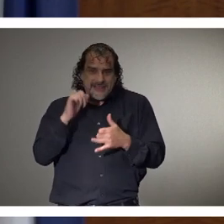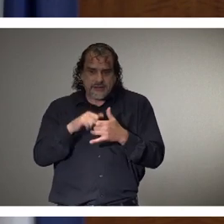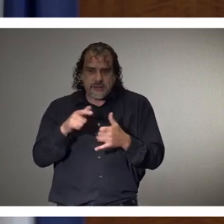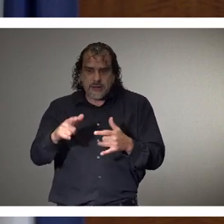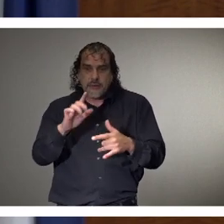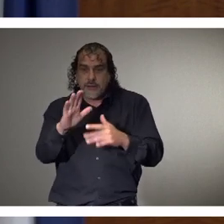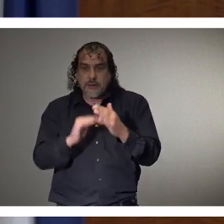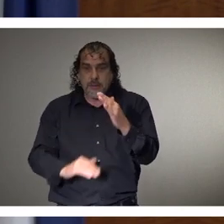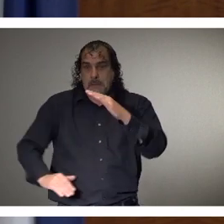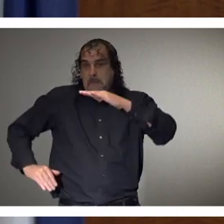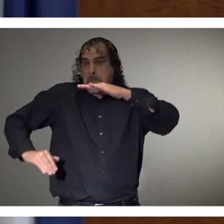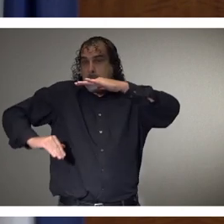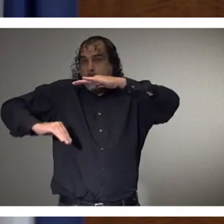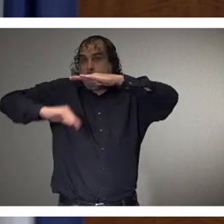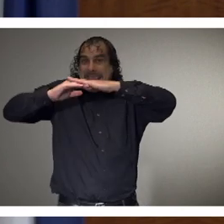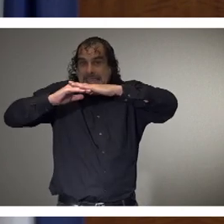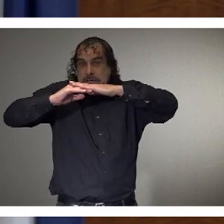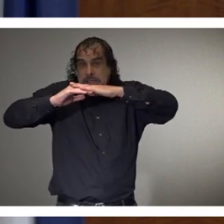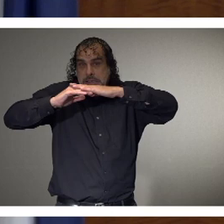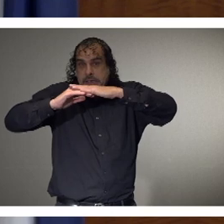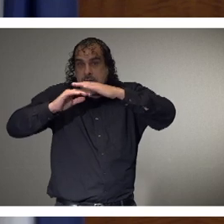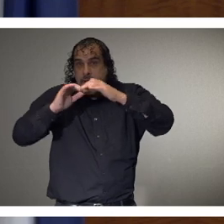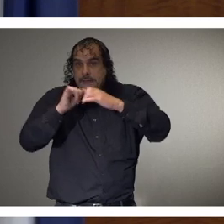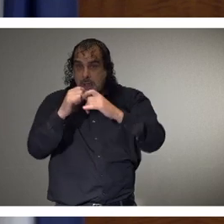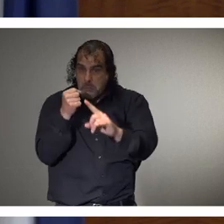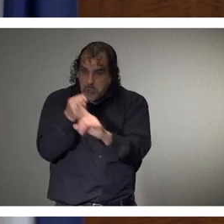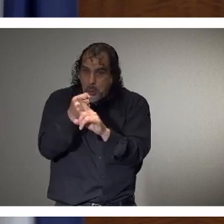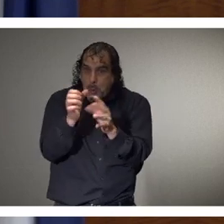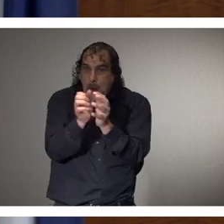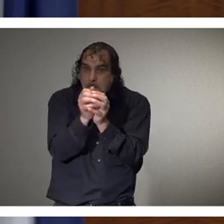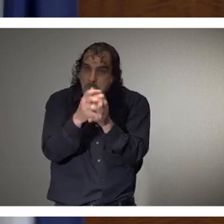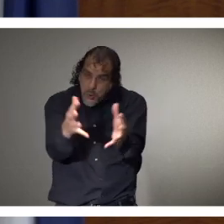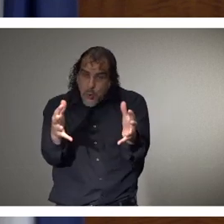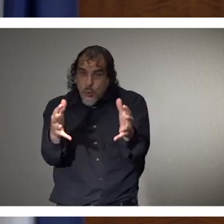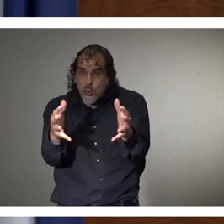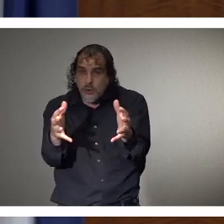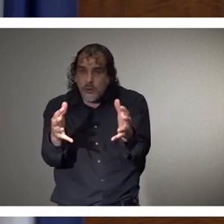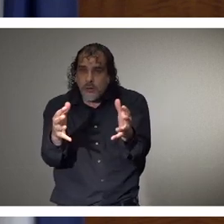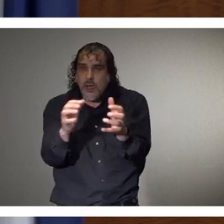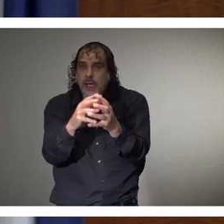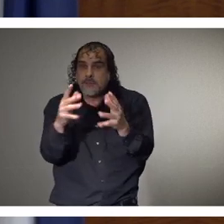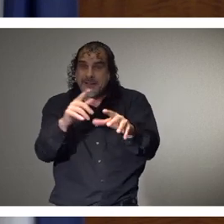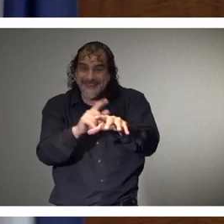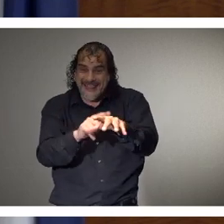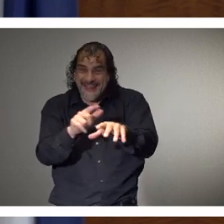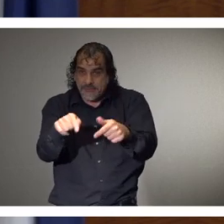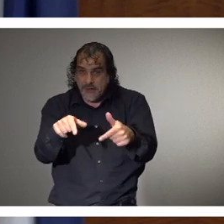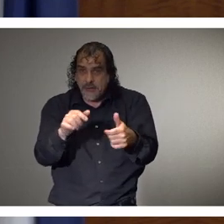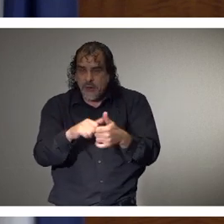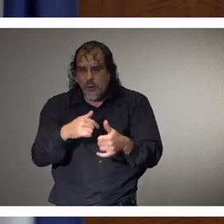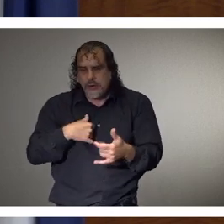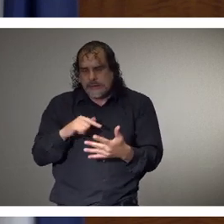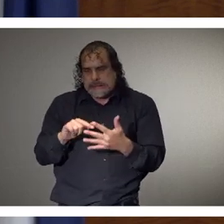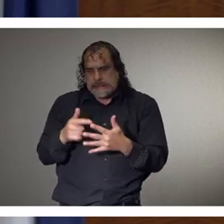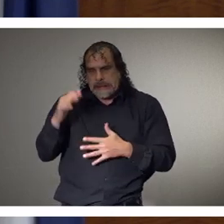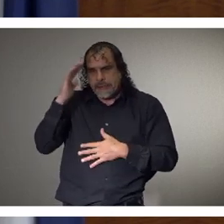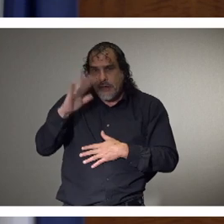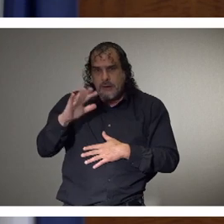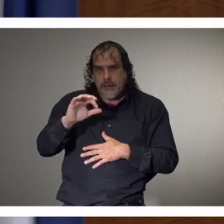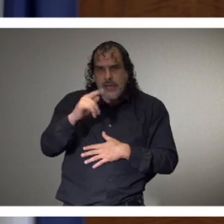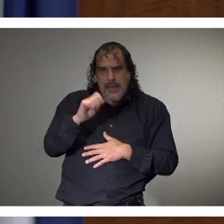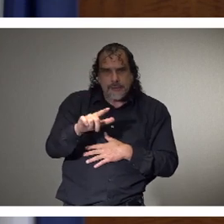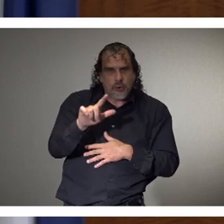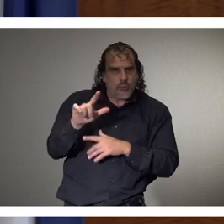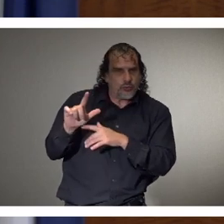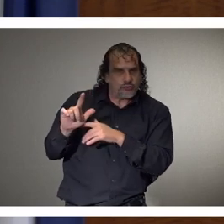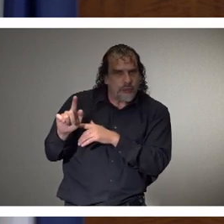be the peak resource allocation time for time period, which originally we were thinking probably was April 21